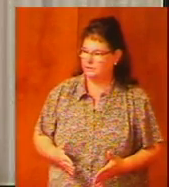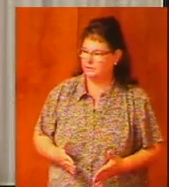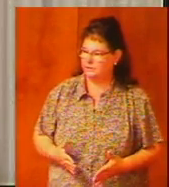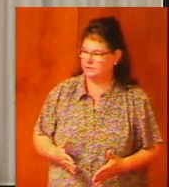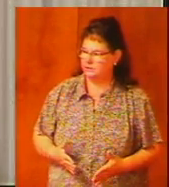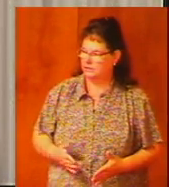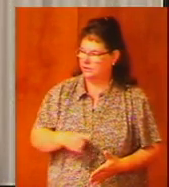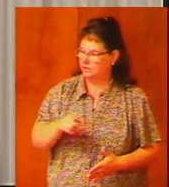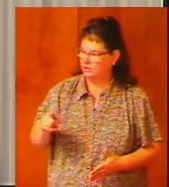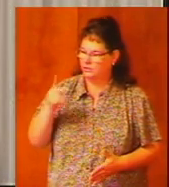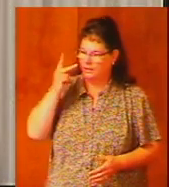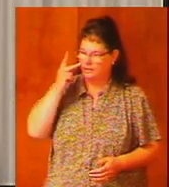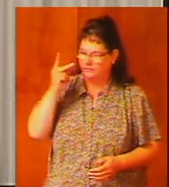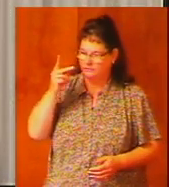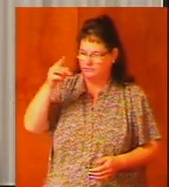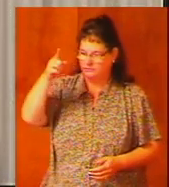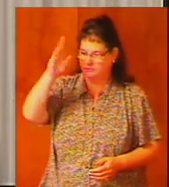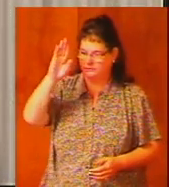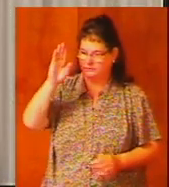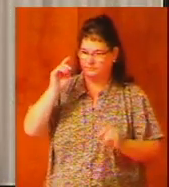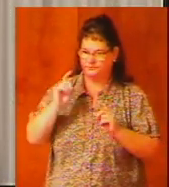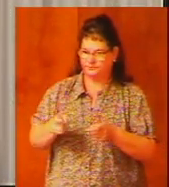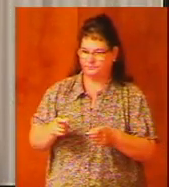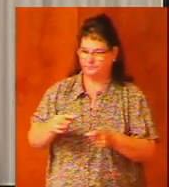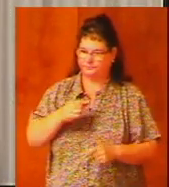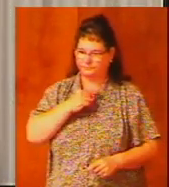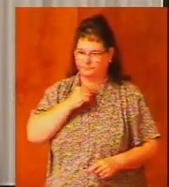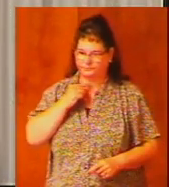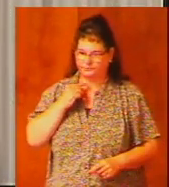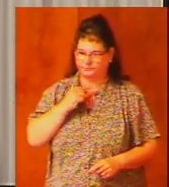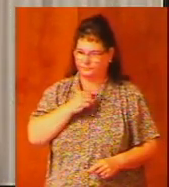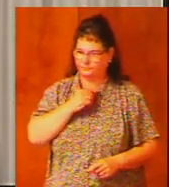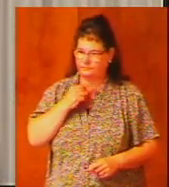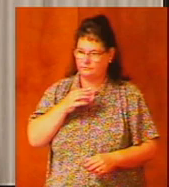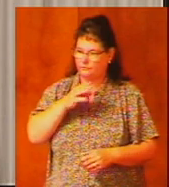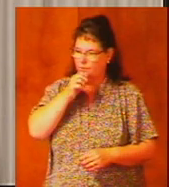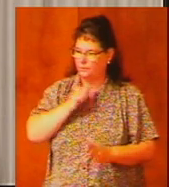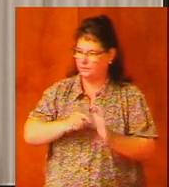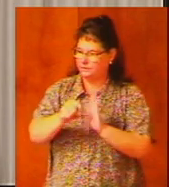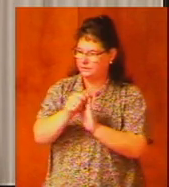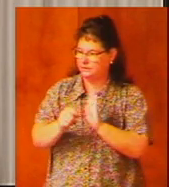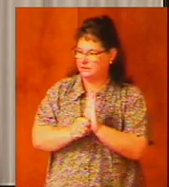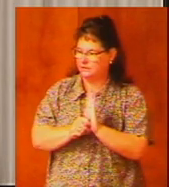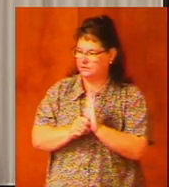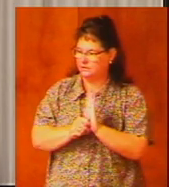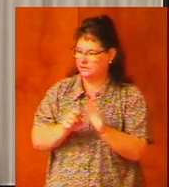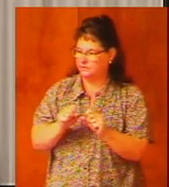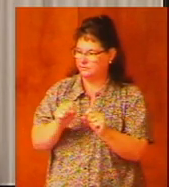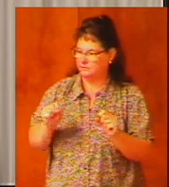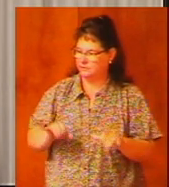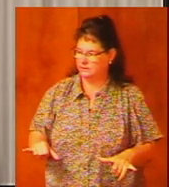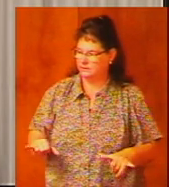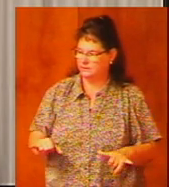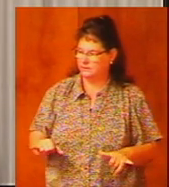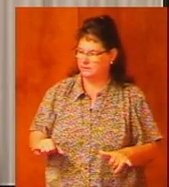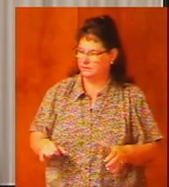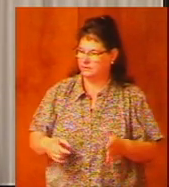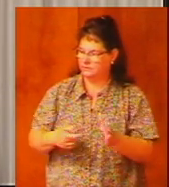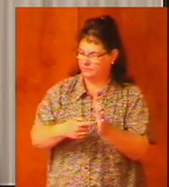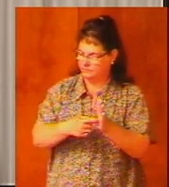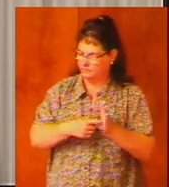you see God gave the priests under that Old Testament system the obligation